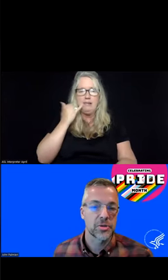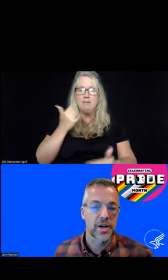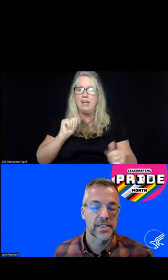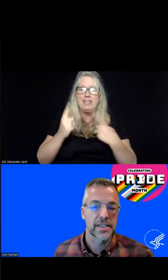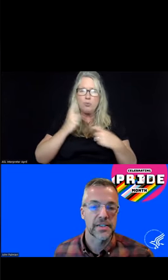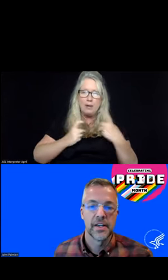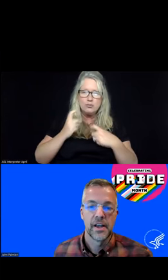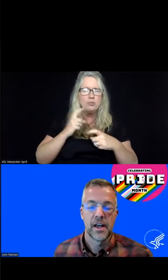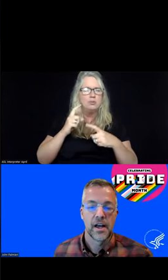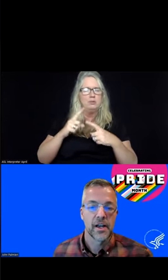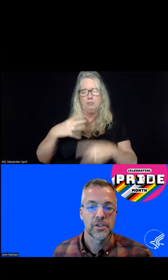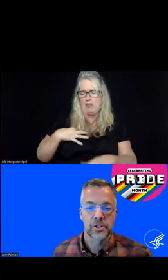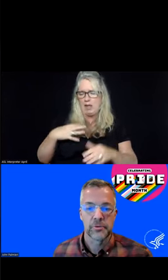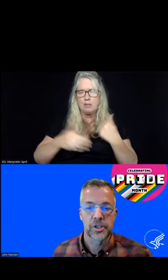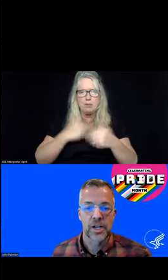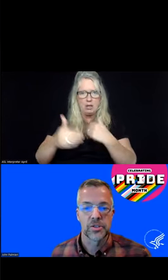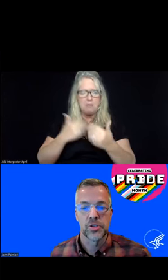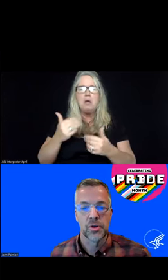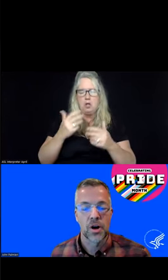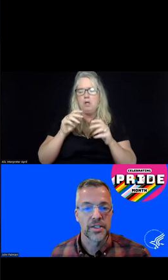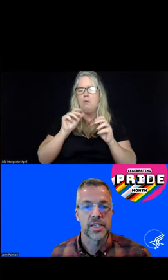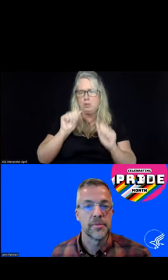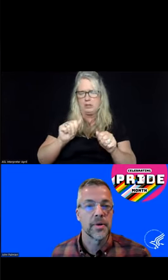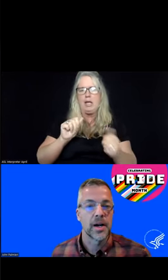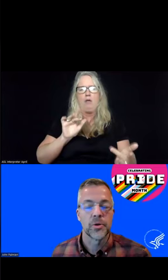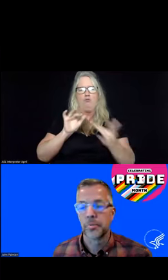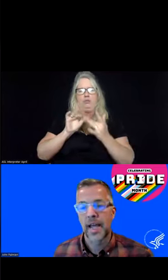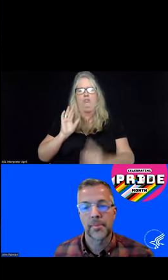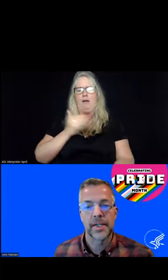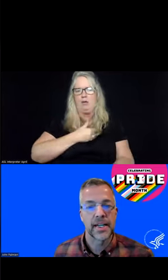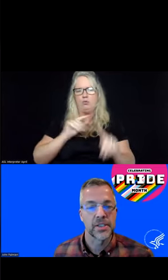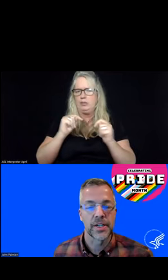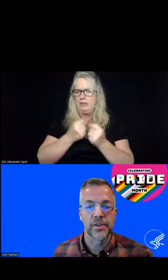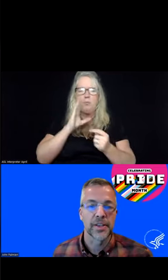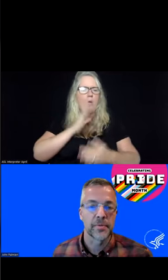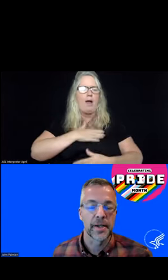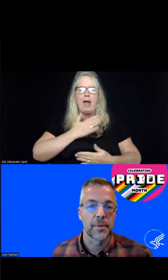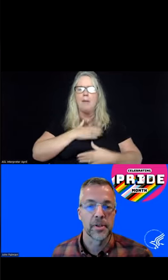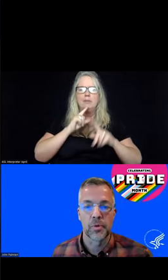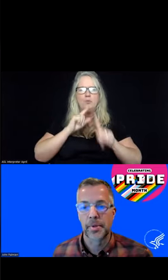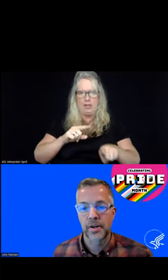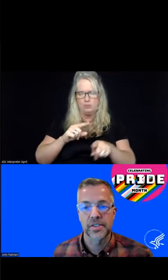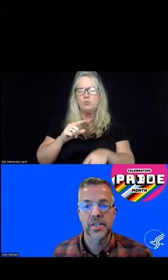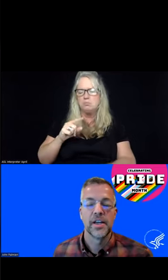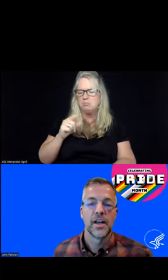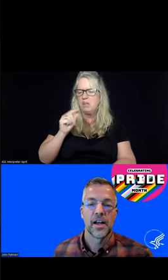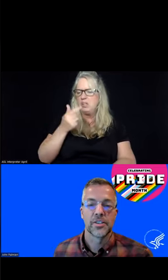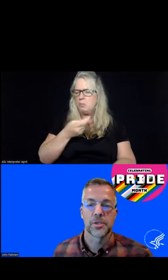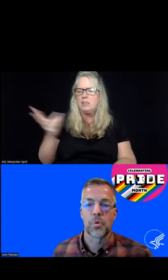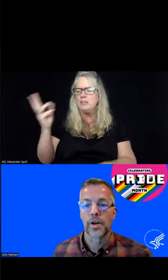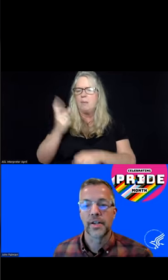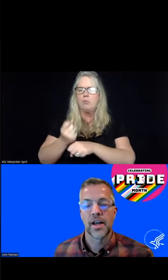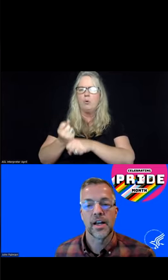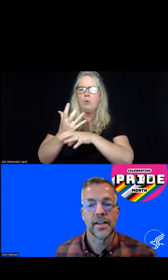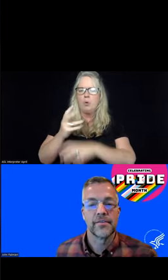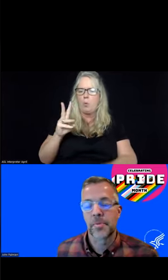application process, certainly reach out to our team who would be happy to answer. I know that there have been a couple of webinars to